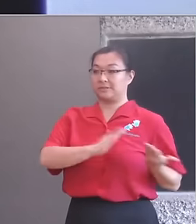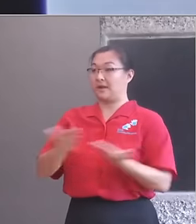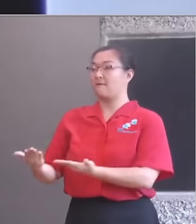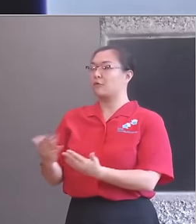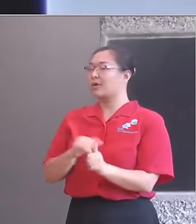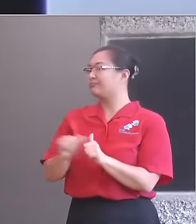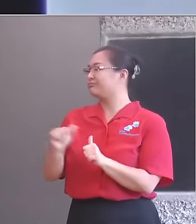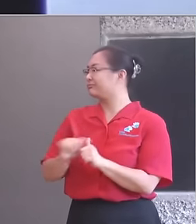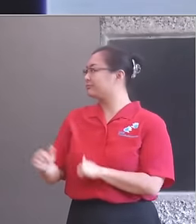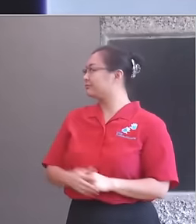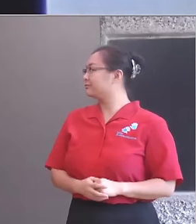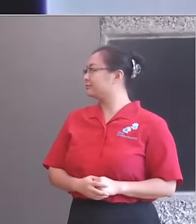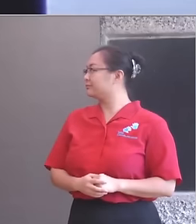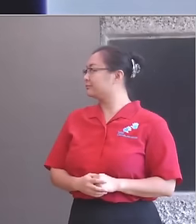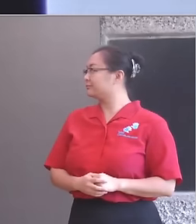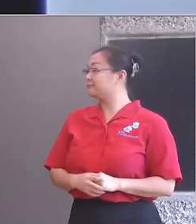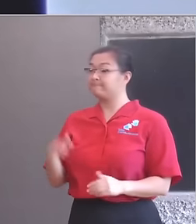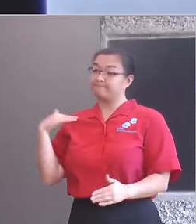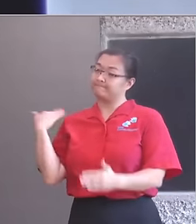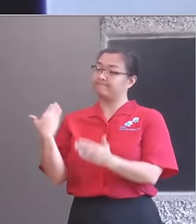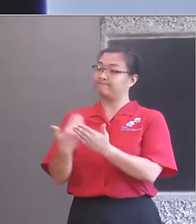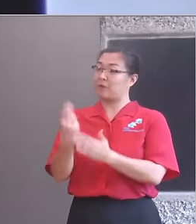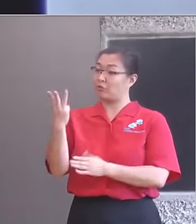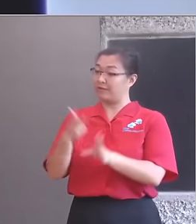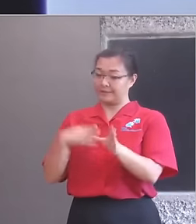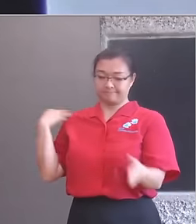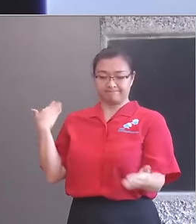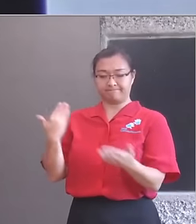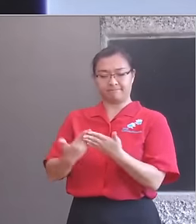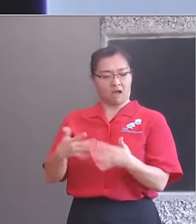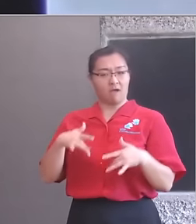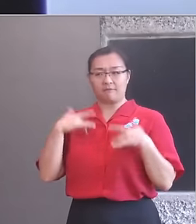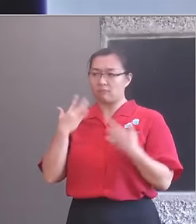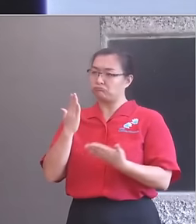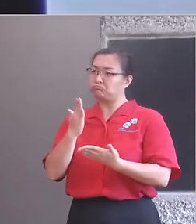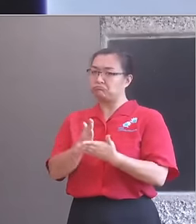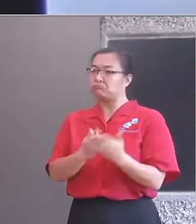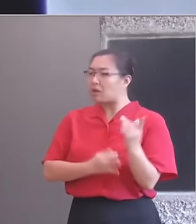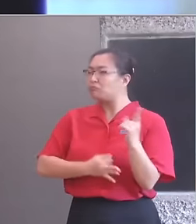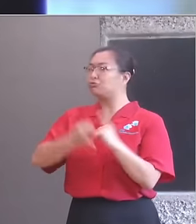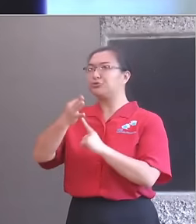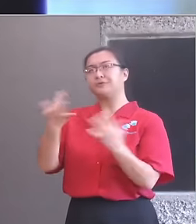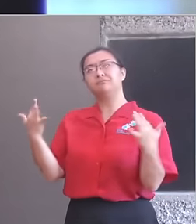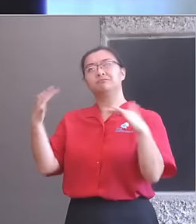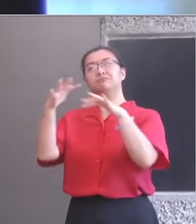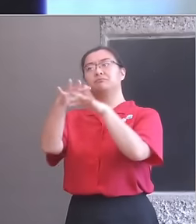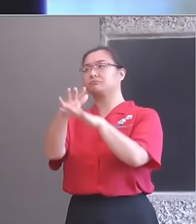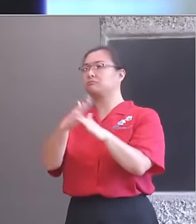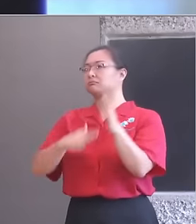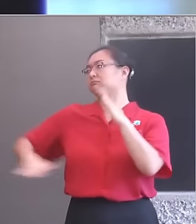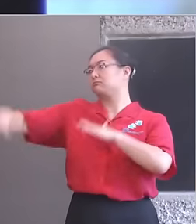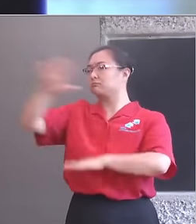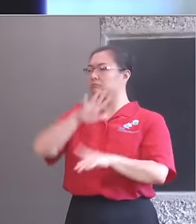Over the past three years, I think there's been real progress towards developing that national infrastructure. And at the Arts Council,